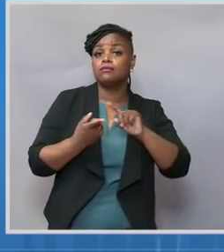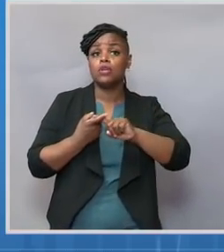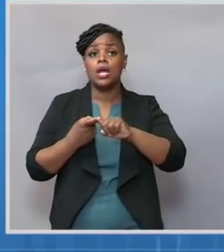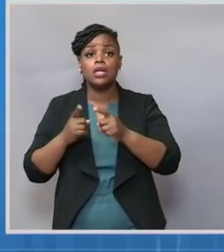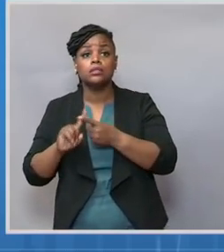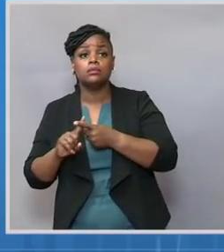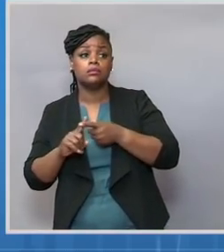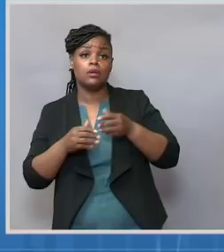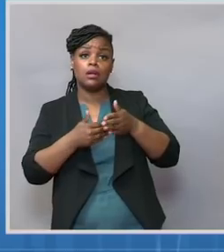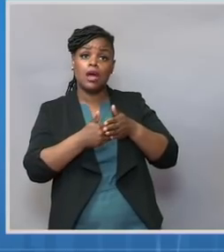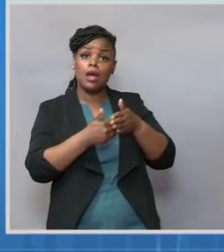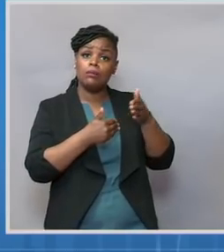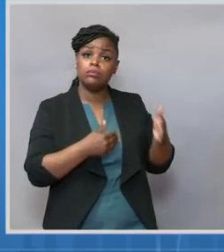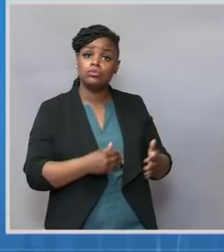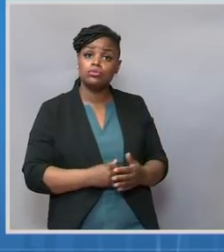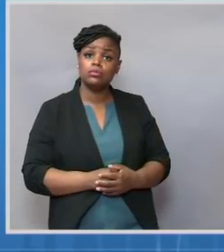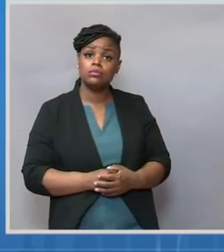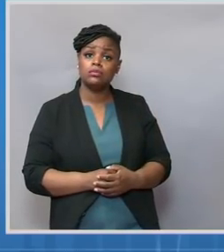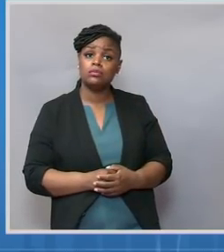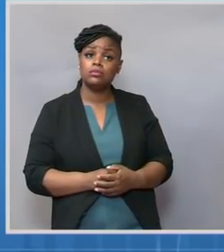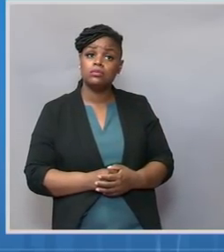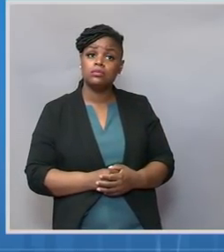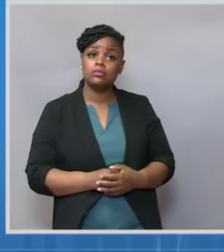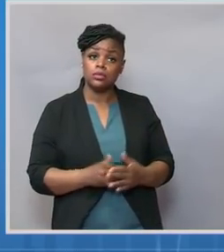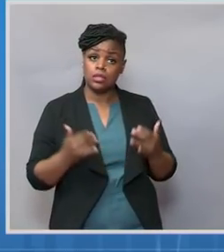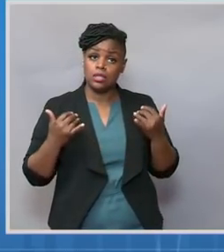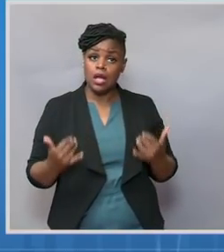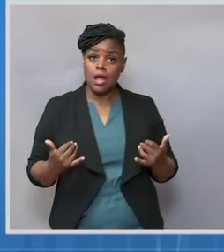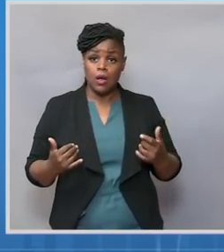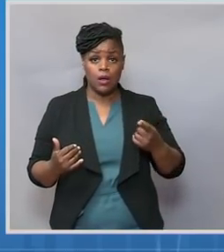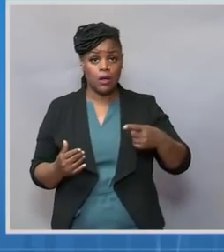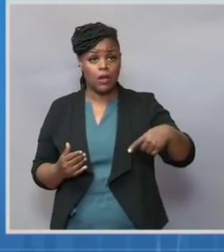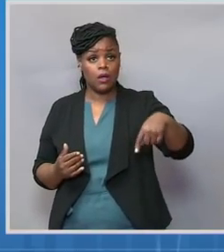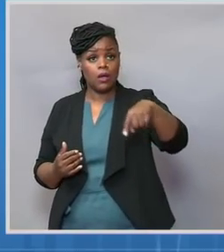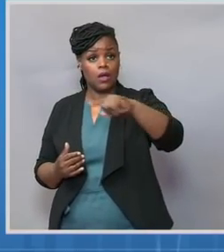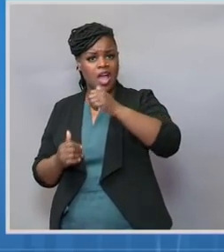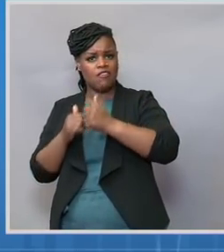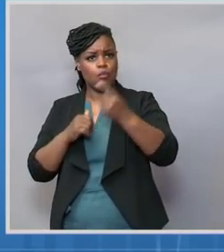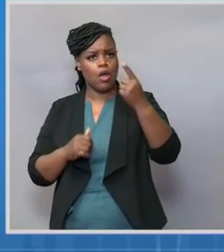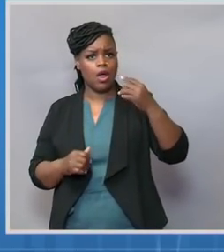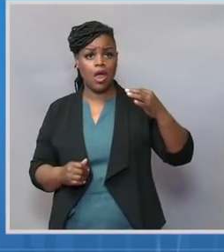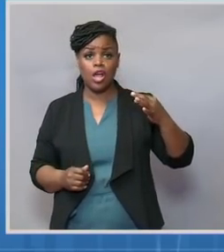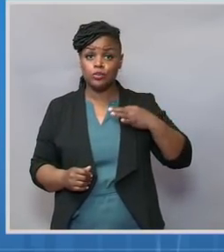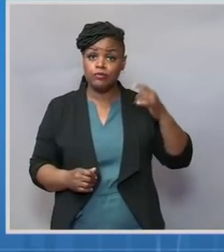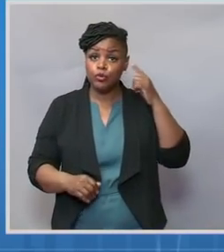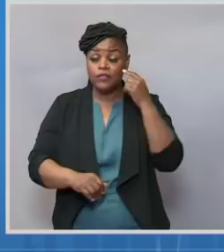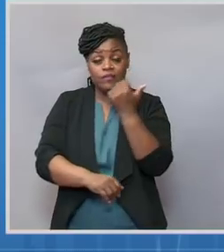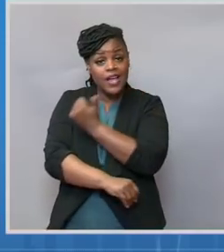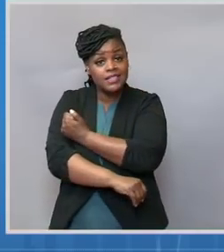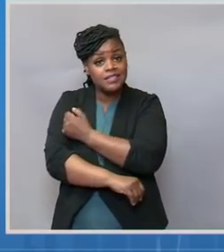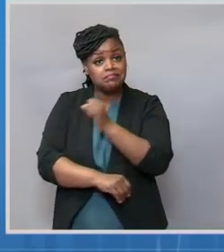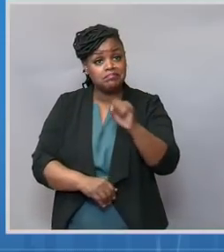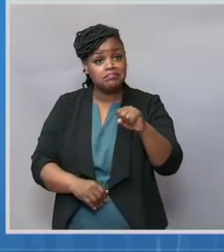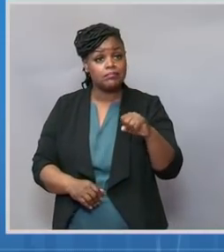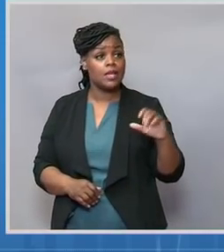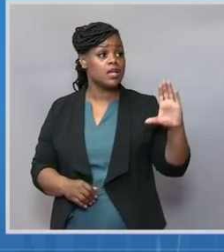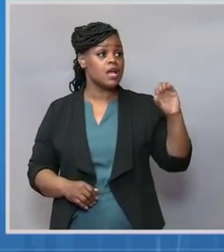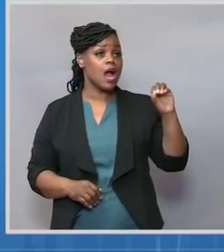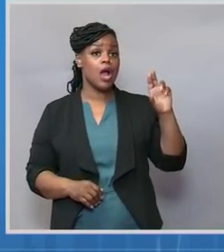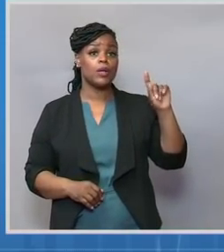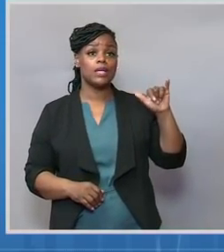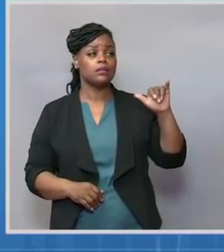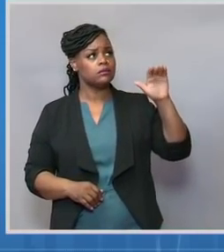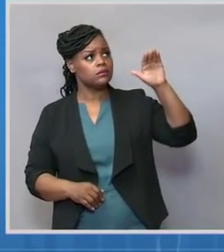everyone is eligible to receive a vaccine, please help turn your county toward more protection and a darker shade of blue.